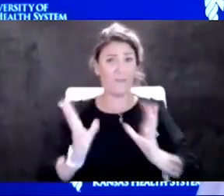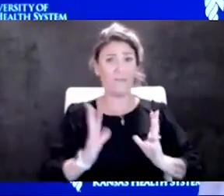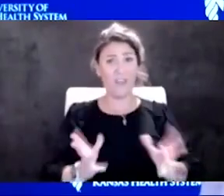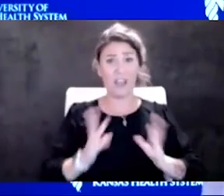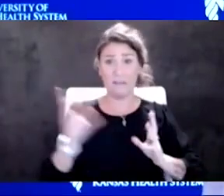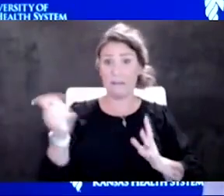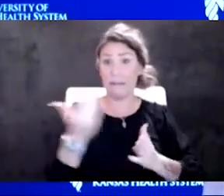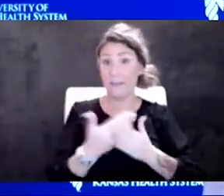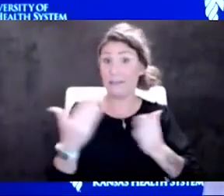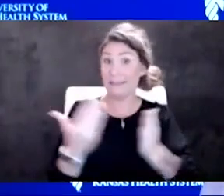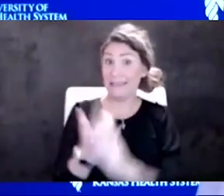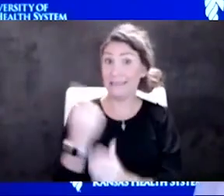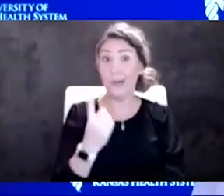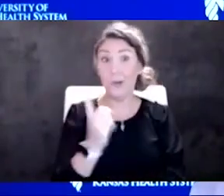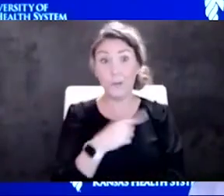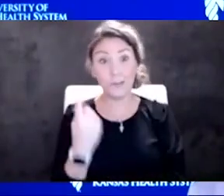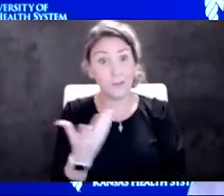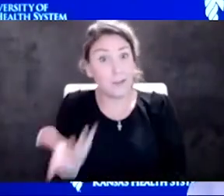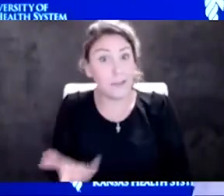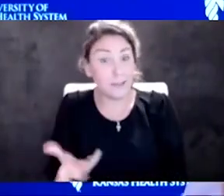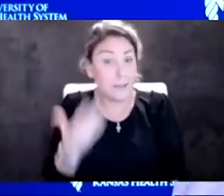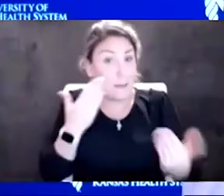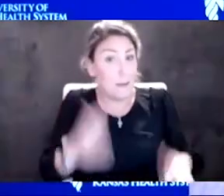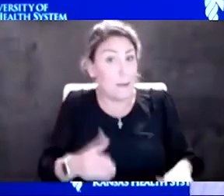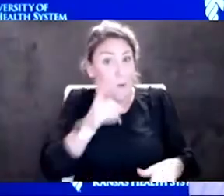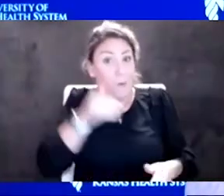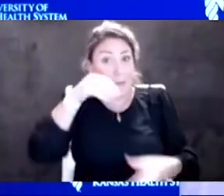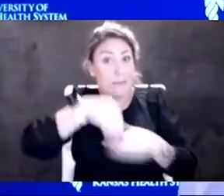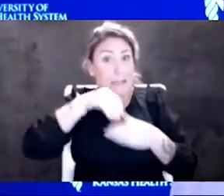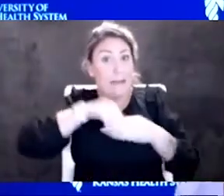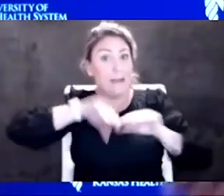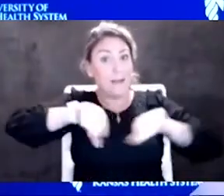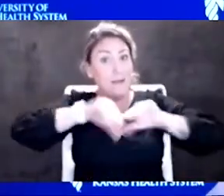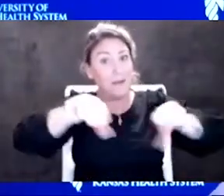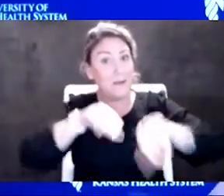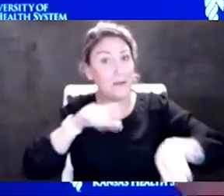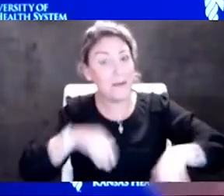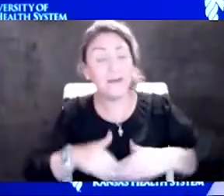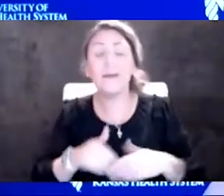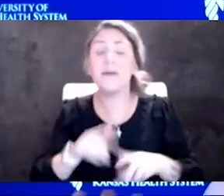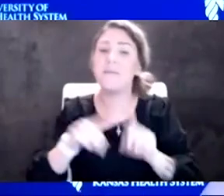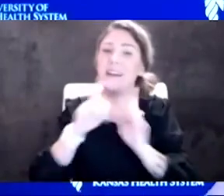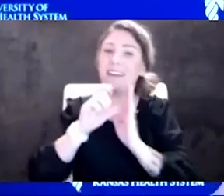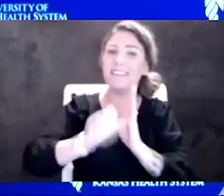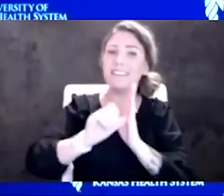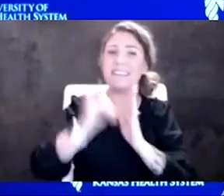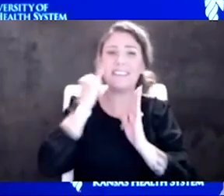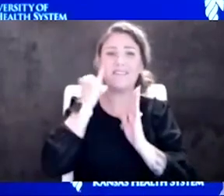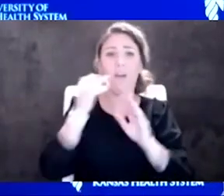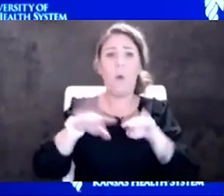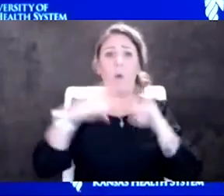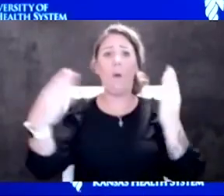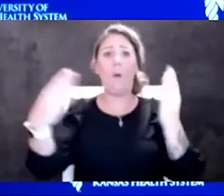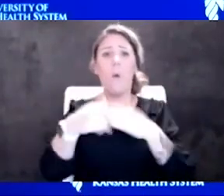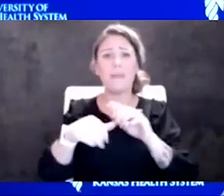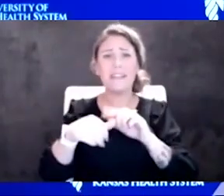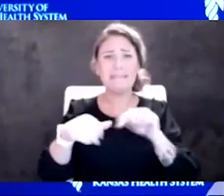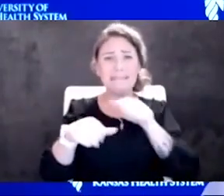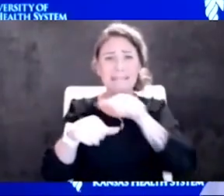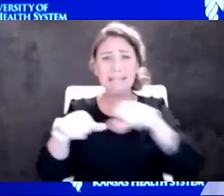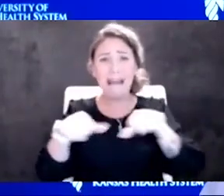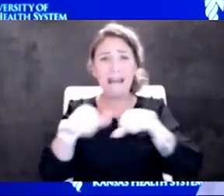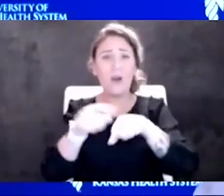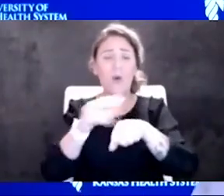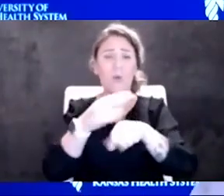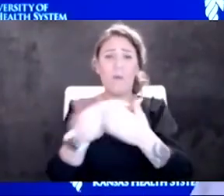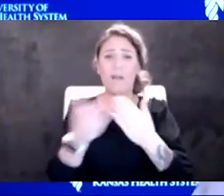always kind of rolling the dice. You know who else has been in there, but I would also emphasize if you have any open wounds, please don't go in there. know that there are a lot of environmental